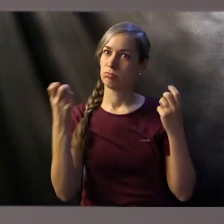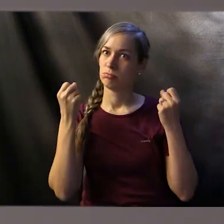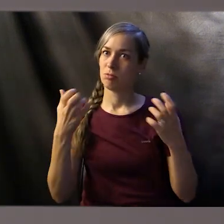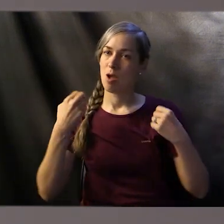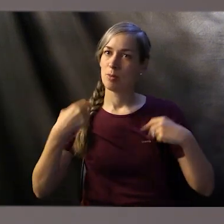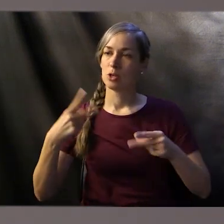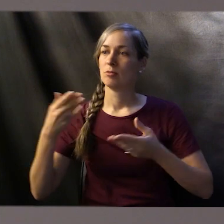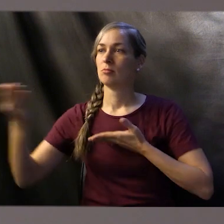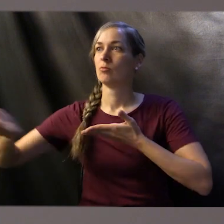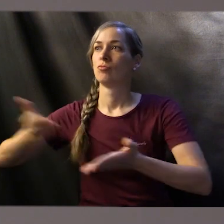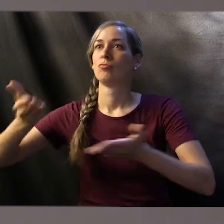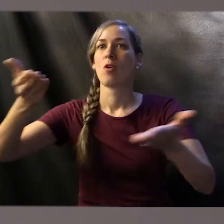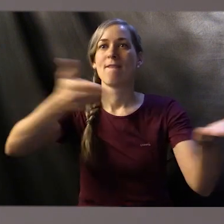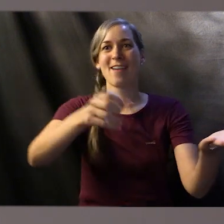serve people.